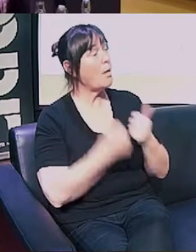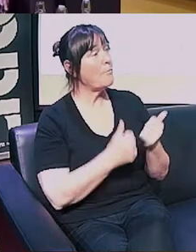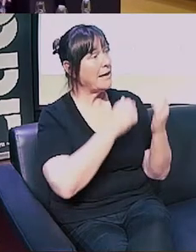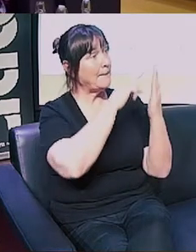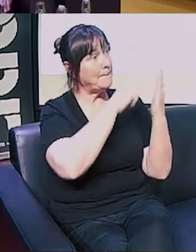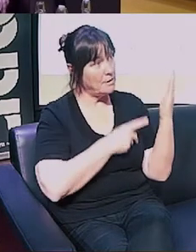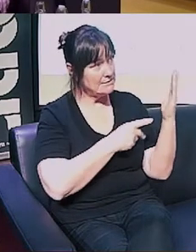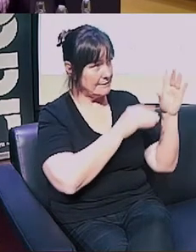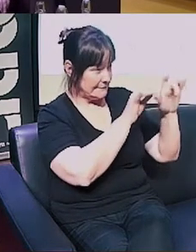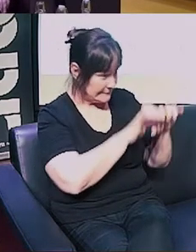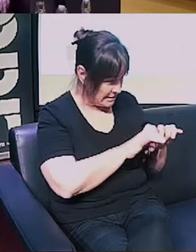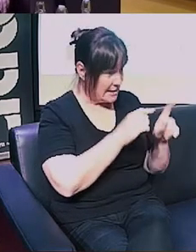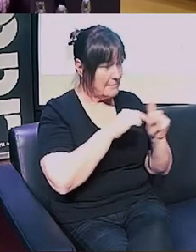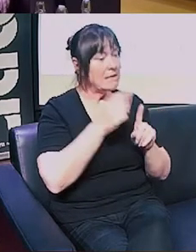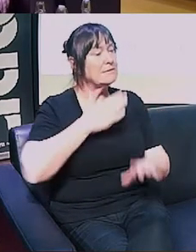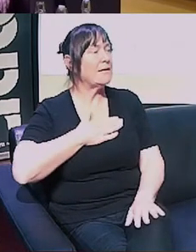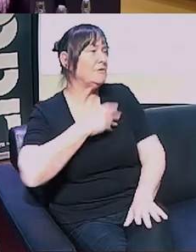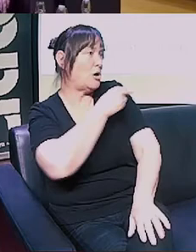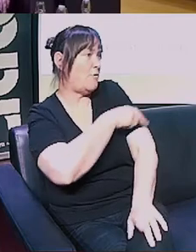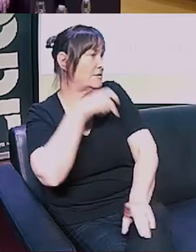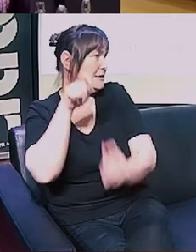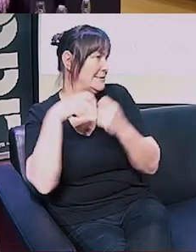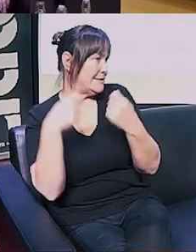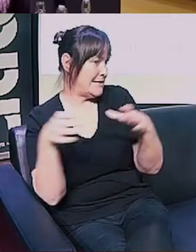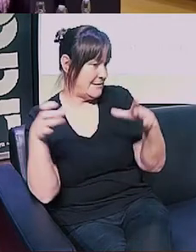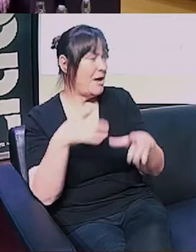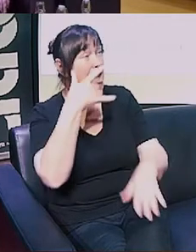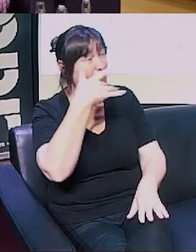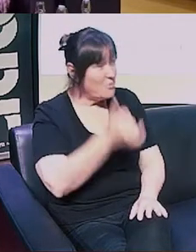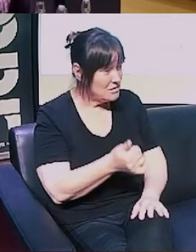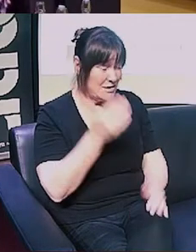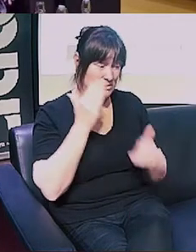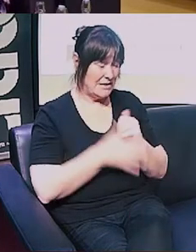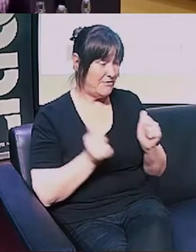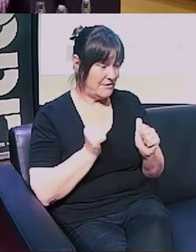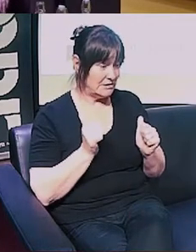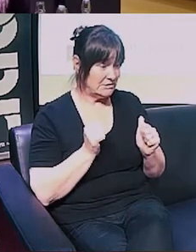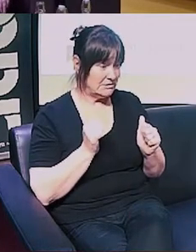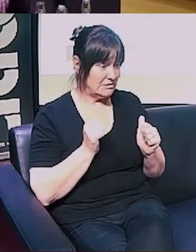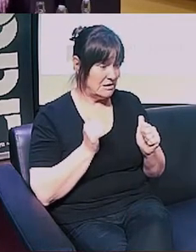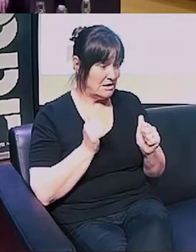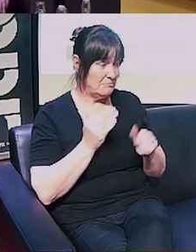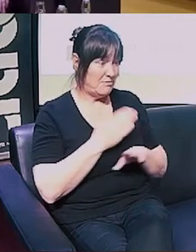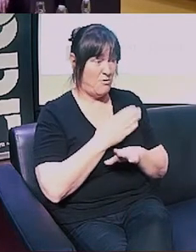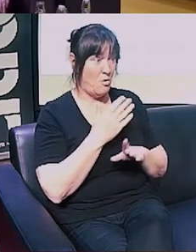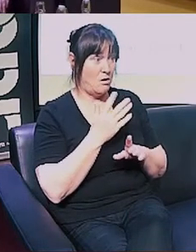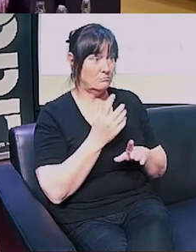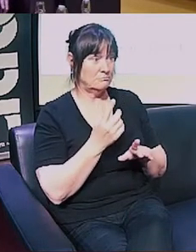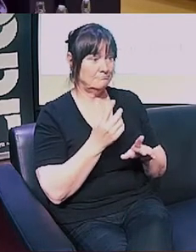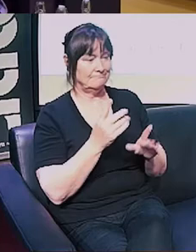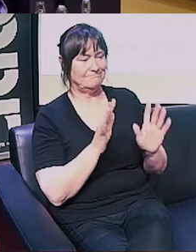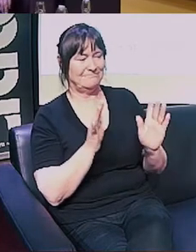a safety officer team. Unfortunately, this was never completed before the incident took place